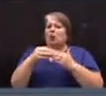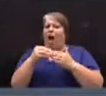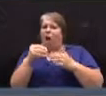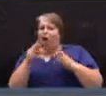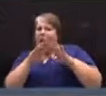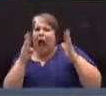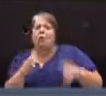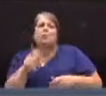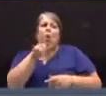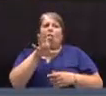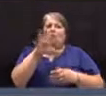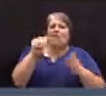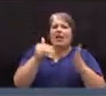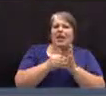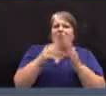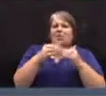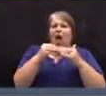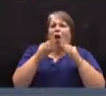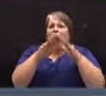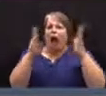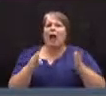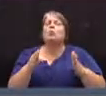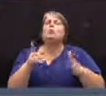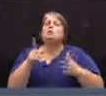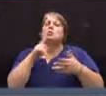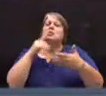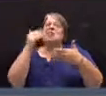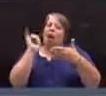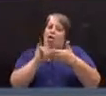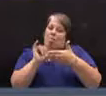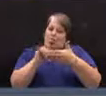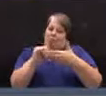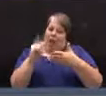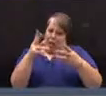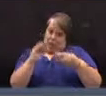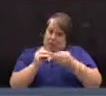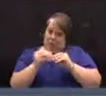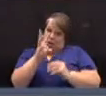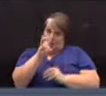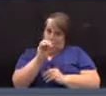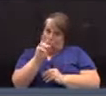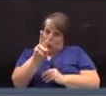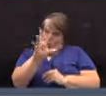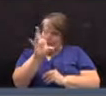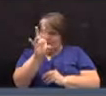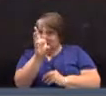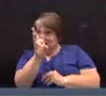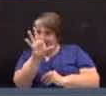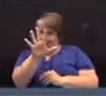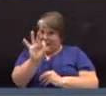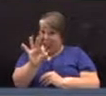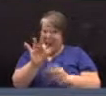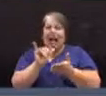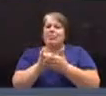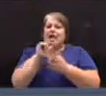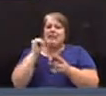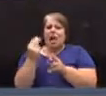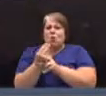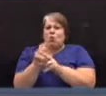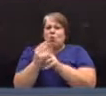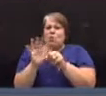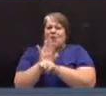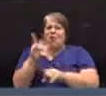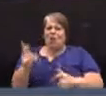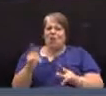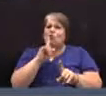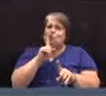$150,000 house, and so on. So that figure of $602,759 is not useful in